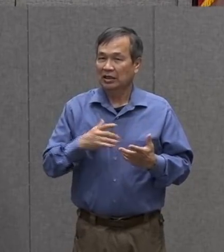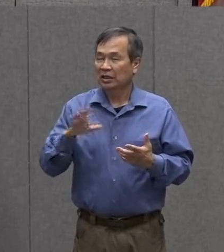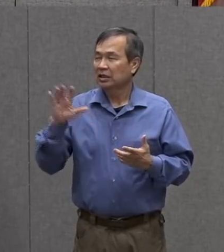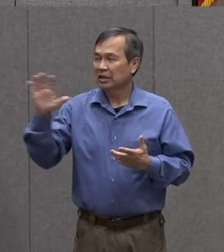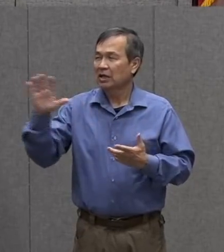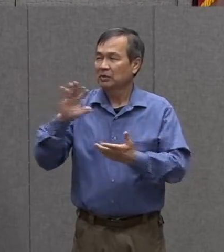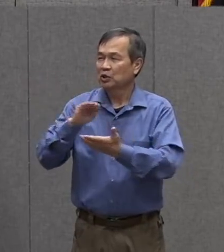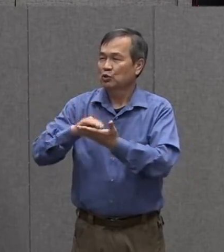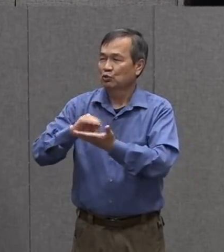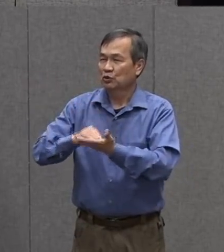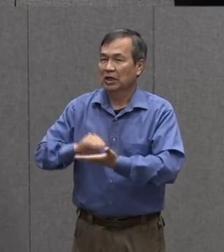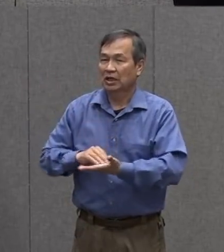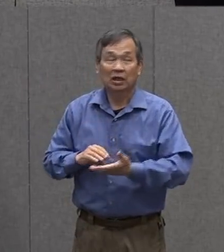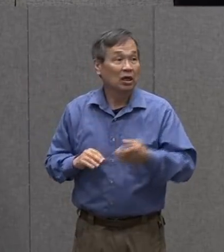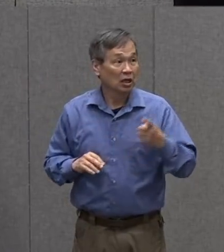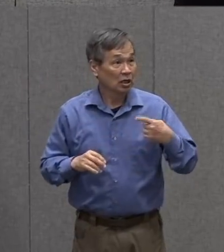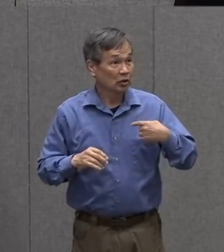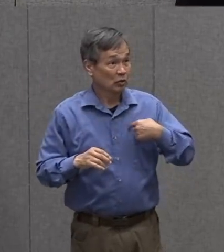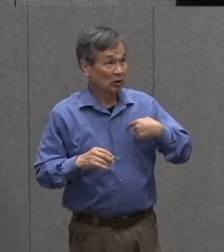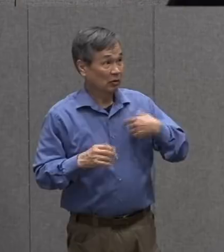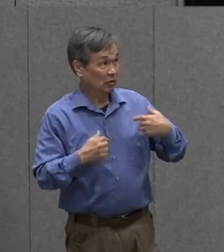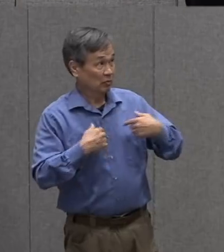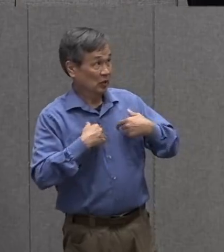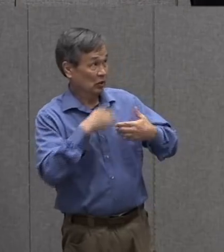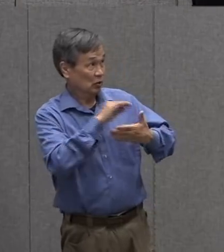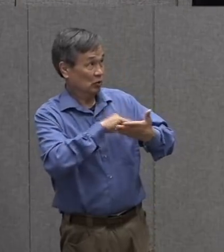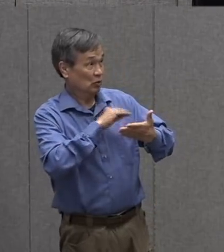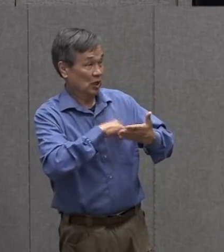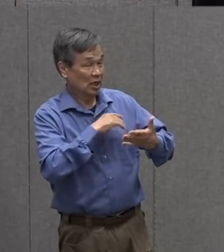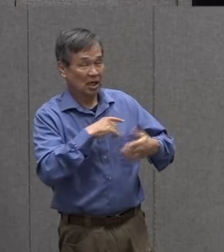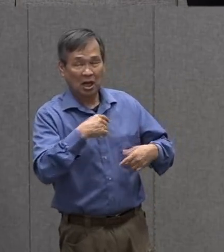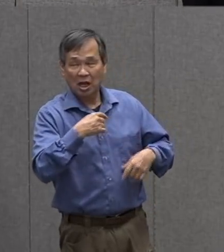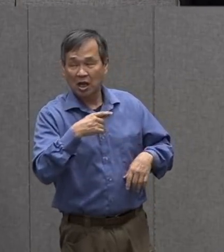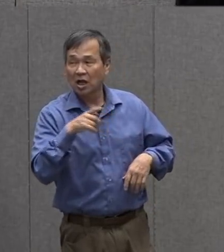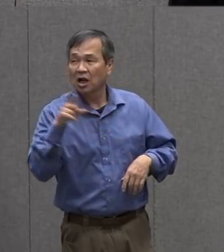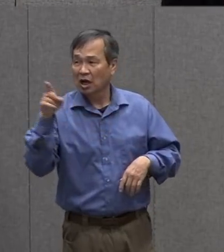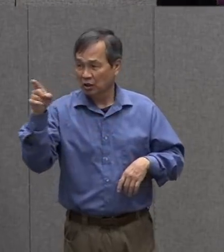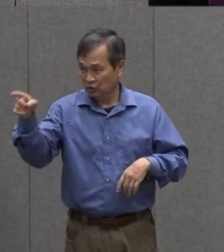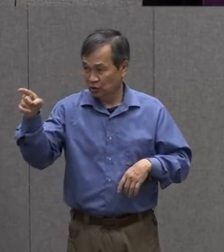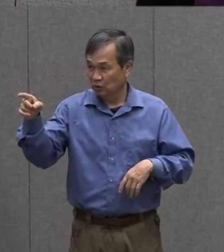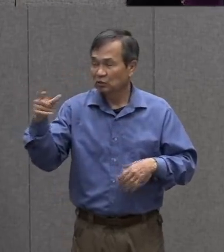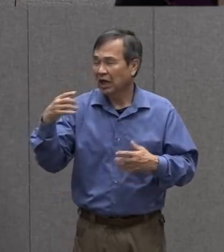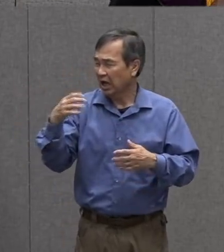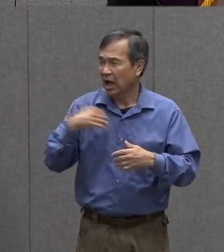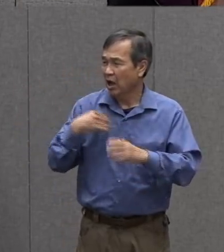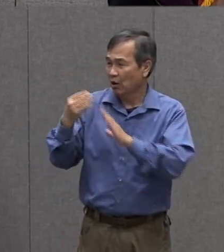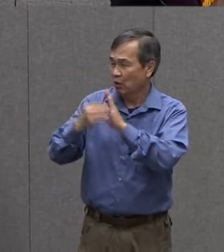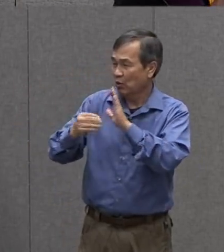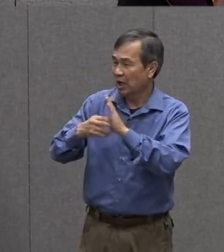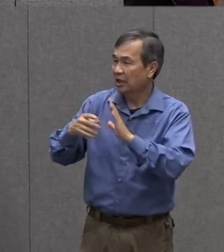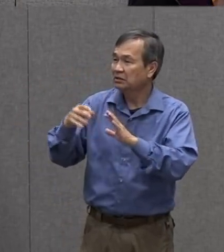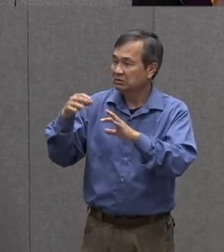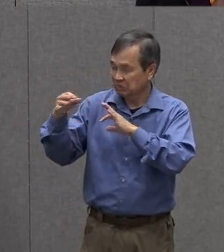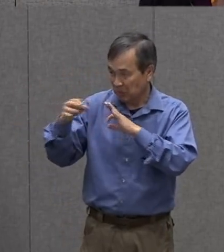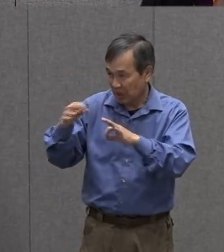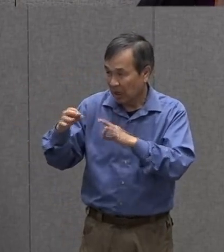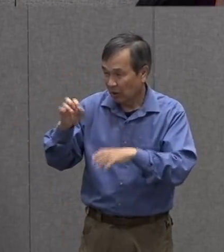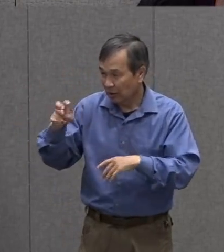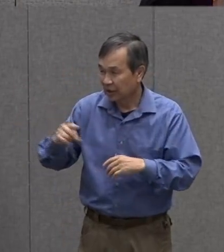that down right now should I write that down I got it you got it if you'll just explain to me okay miss roxanne